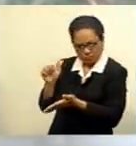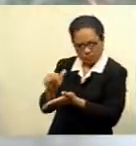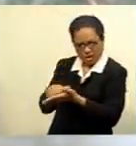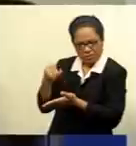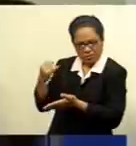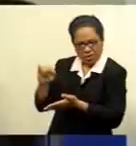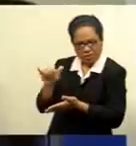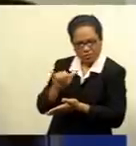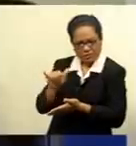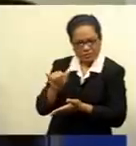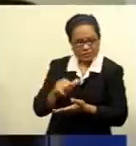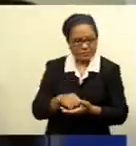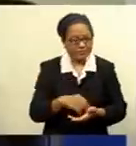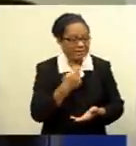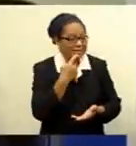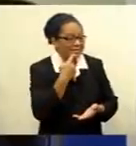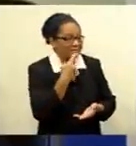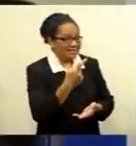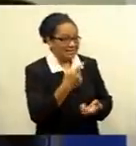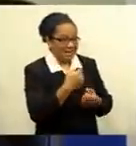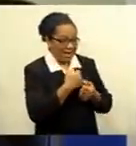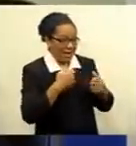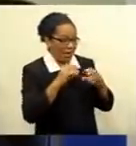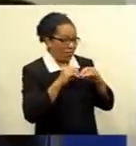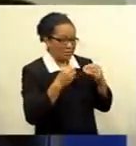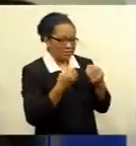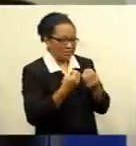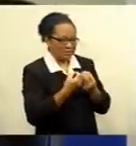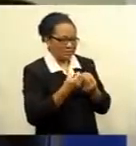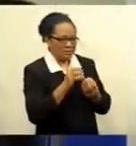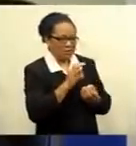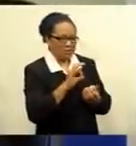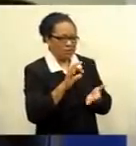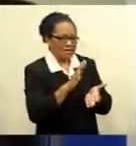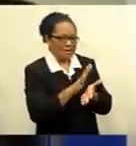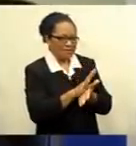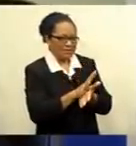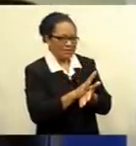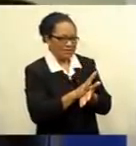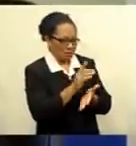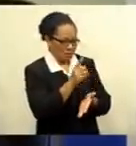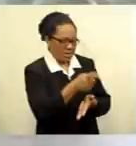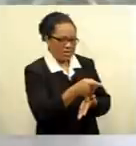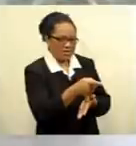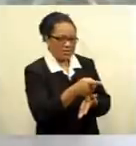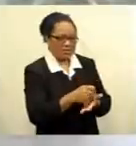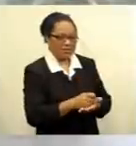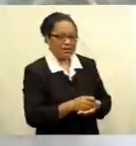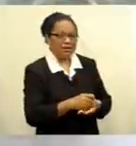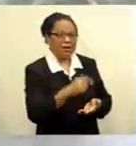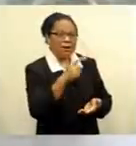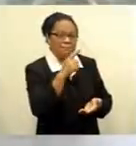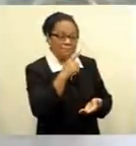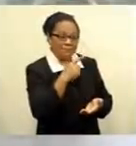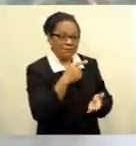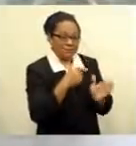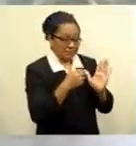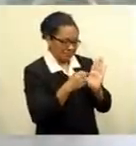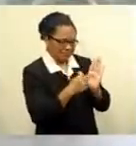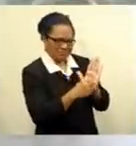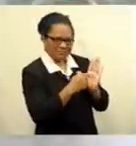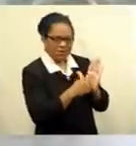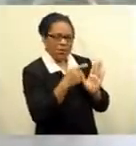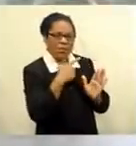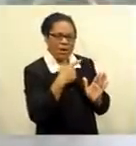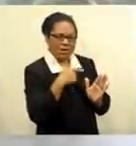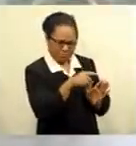to do? The council does not condone the use of such practices such as exclusionary clauses whereby it infringes